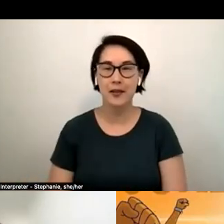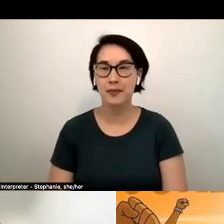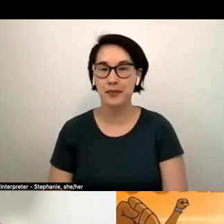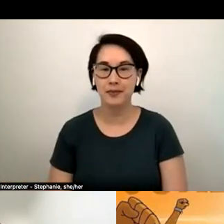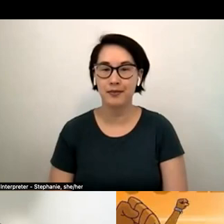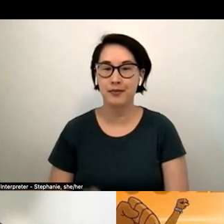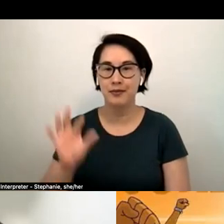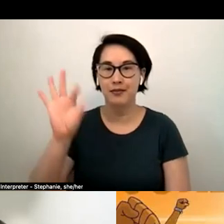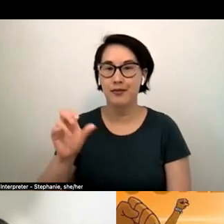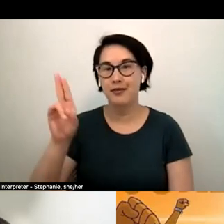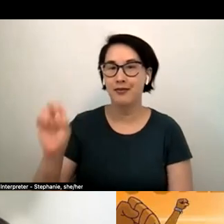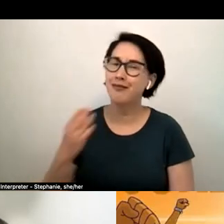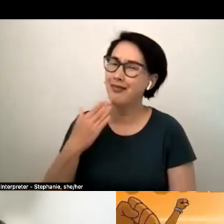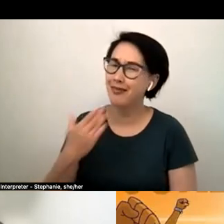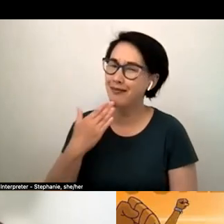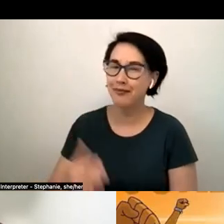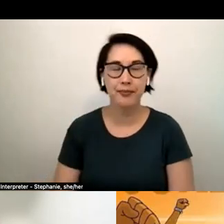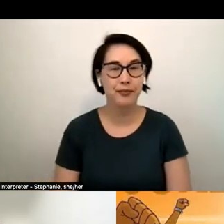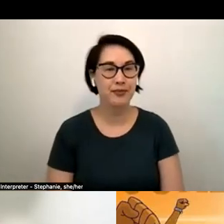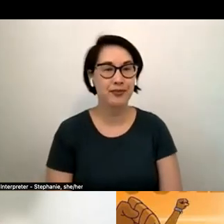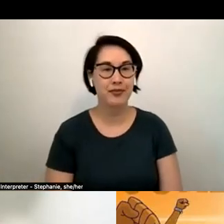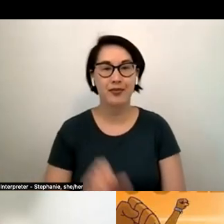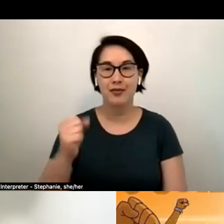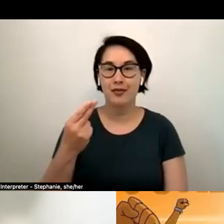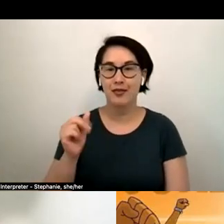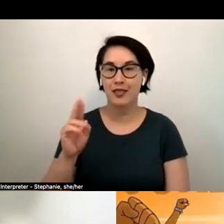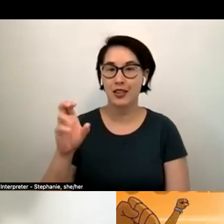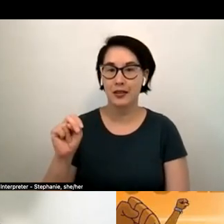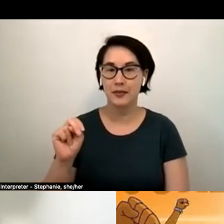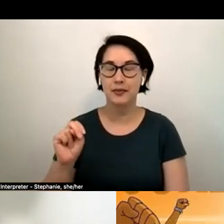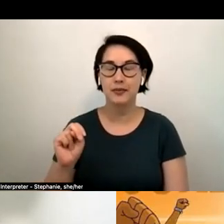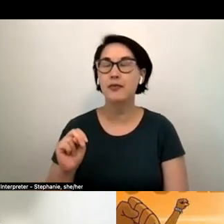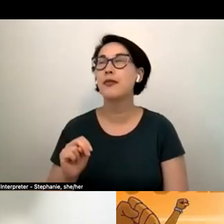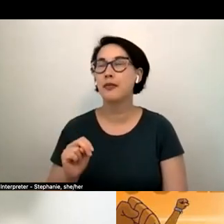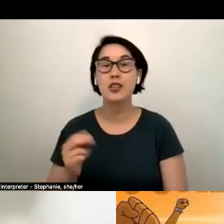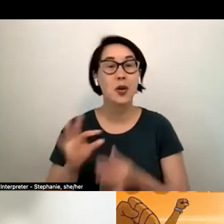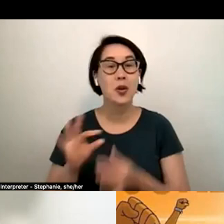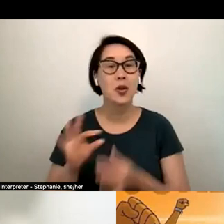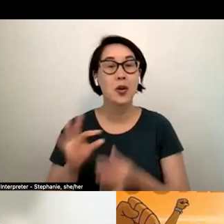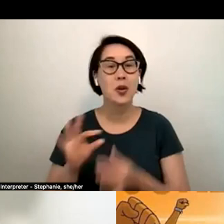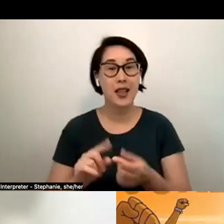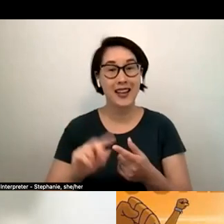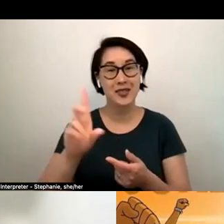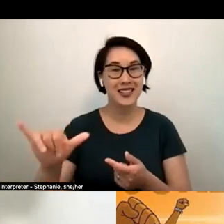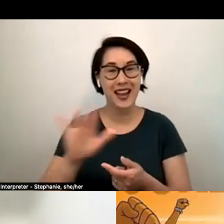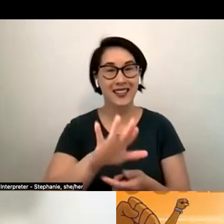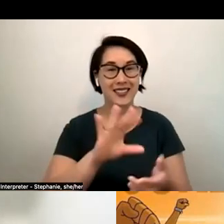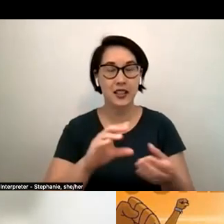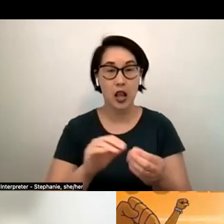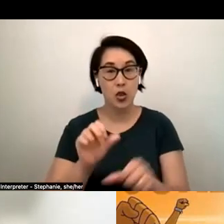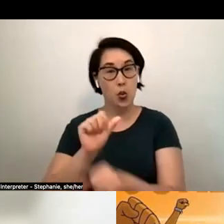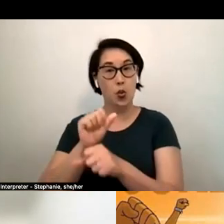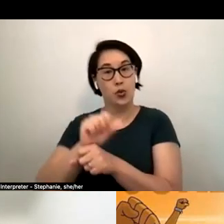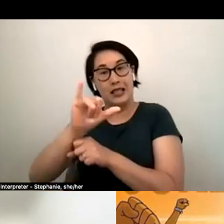you thank you for making it yeah and to danny's point like the work the work is happening is what i think is so